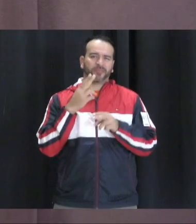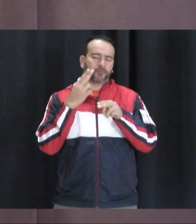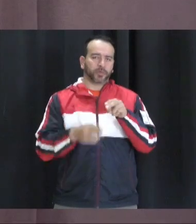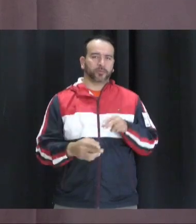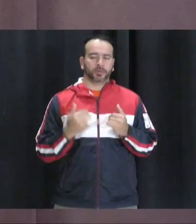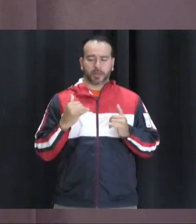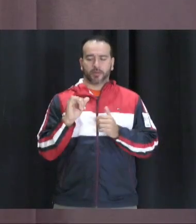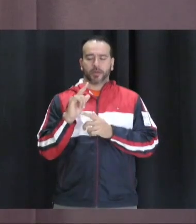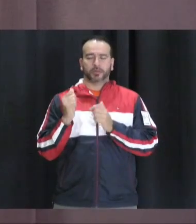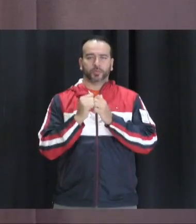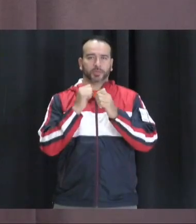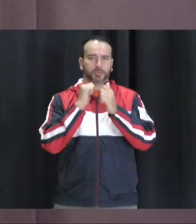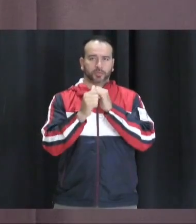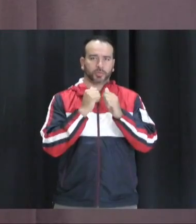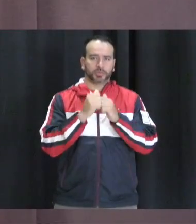with your sports.